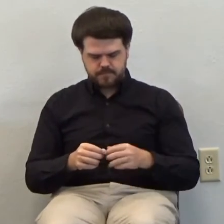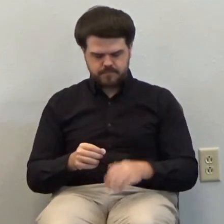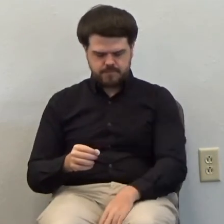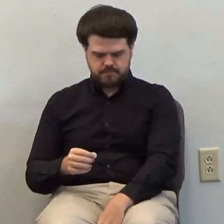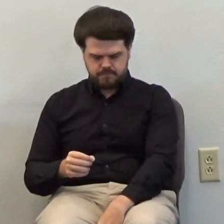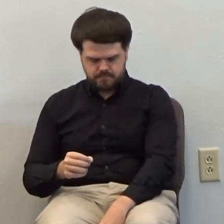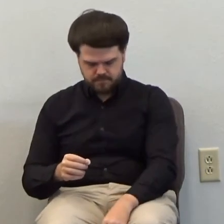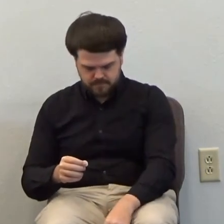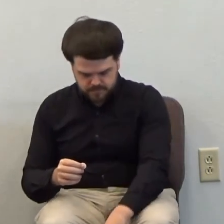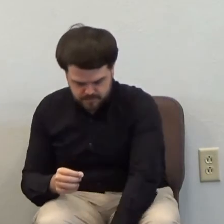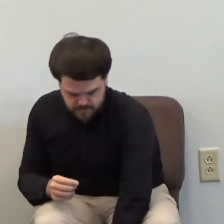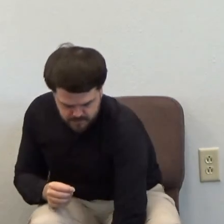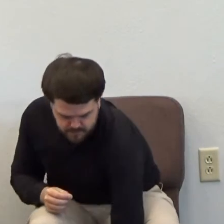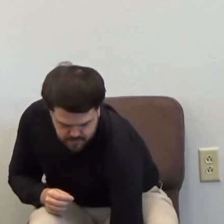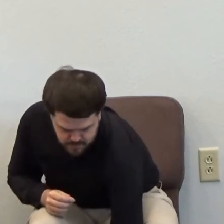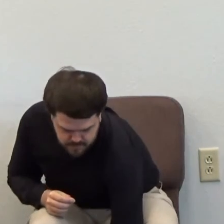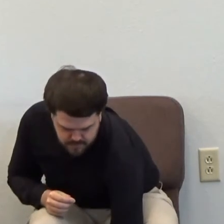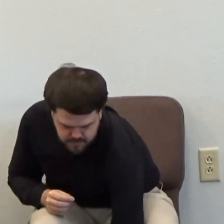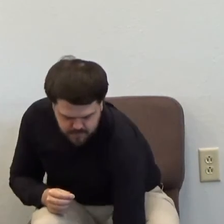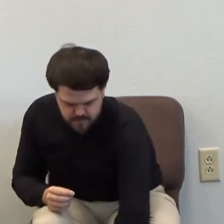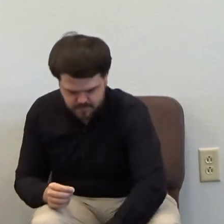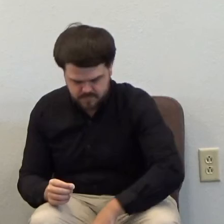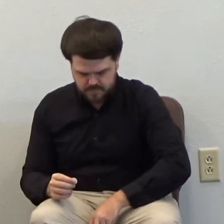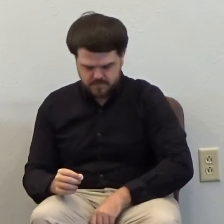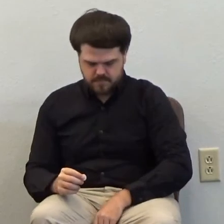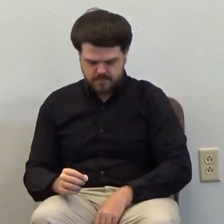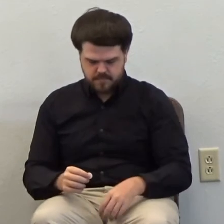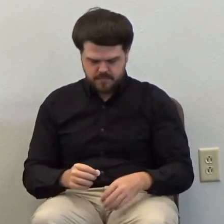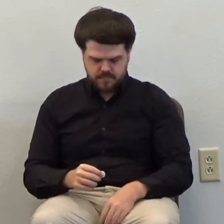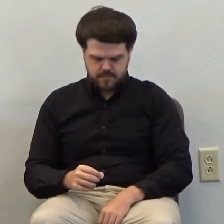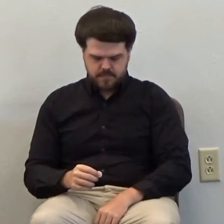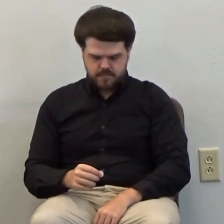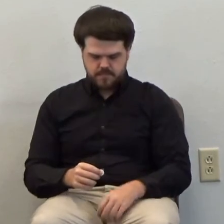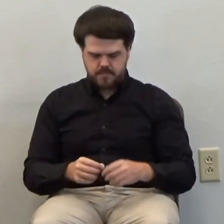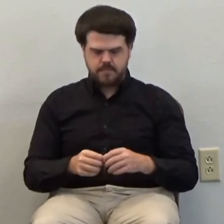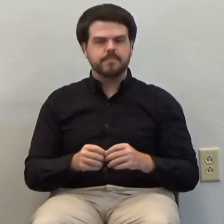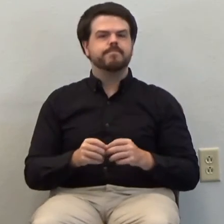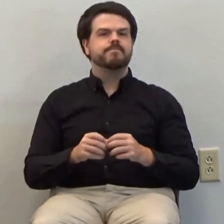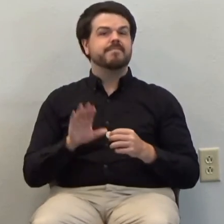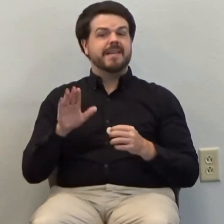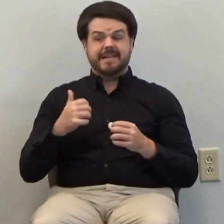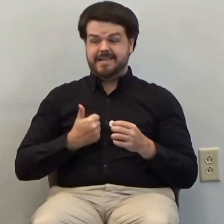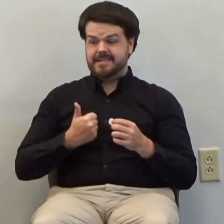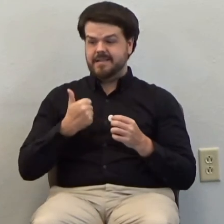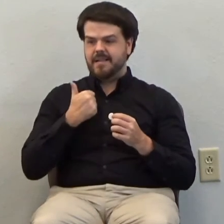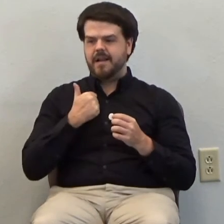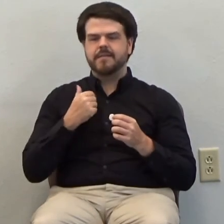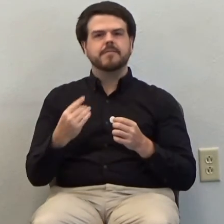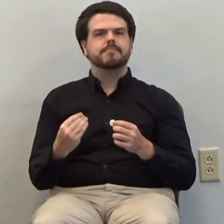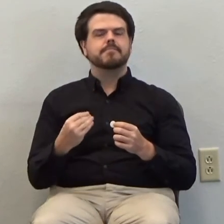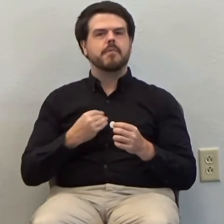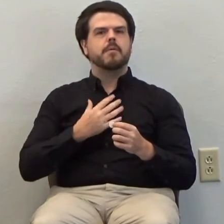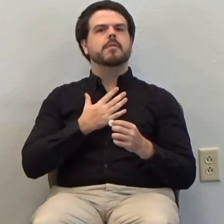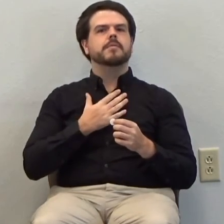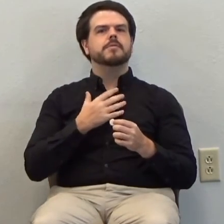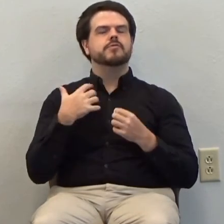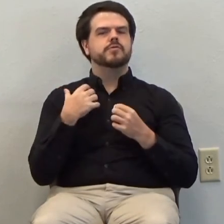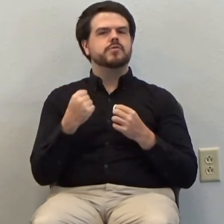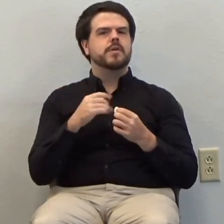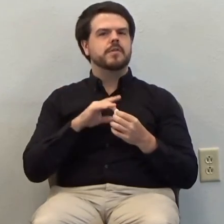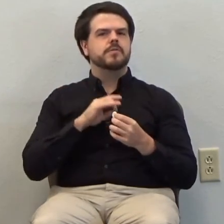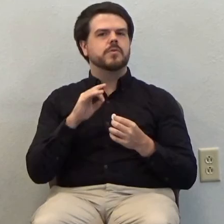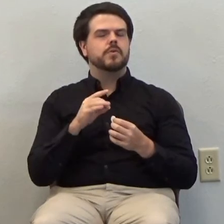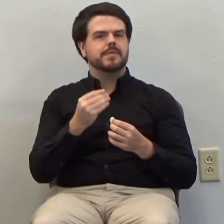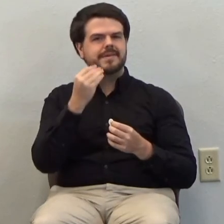Christ his life comes into us strengthen our souls amen let's take it